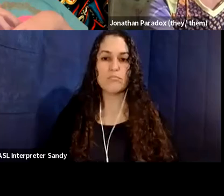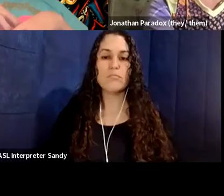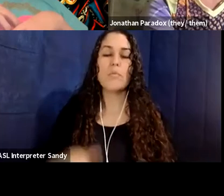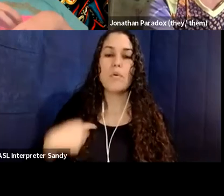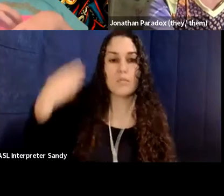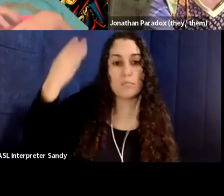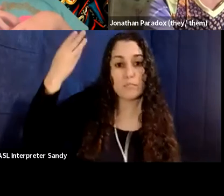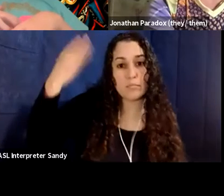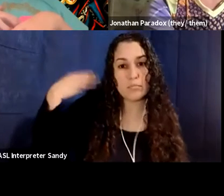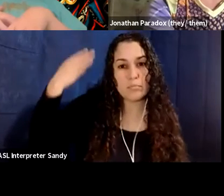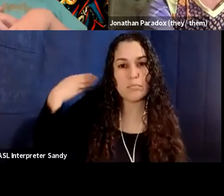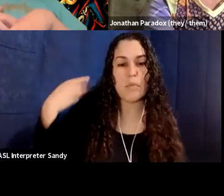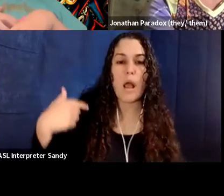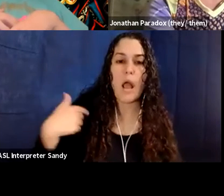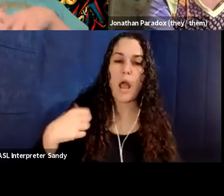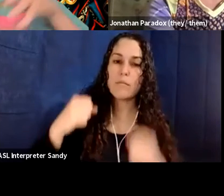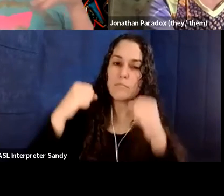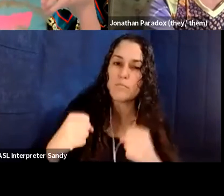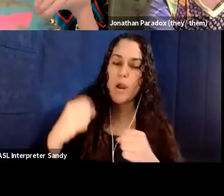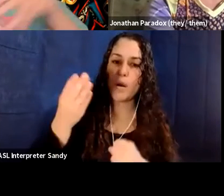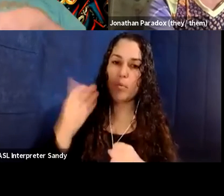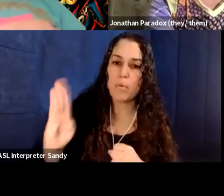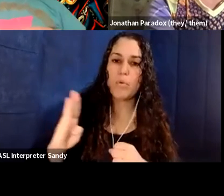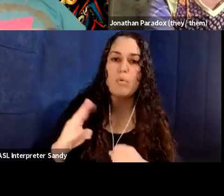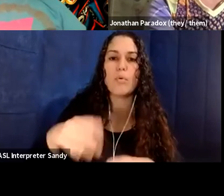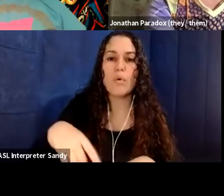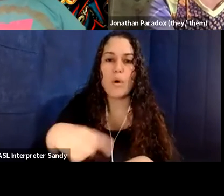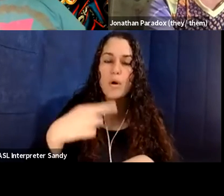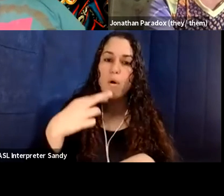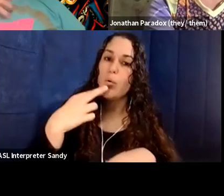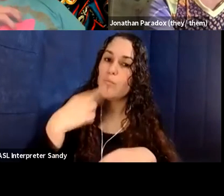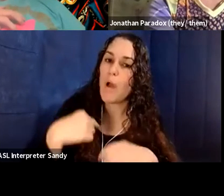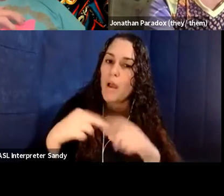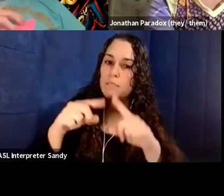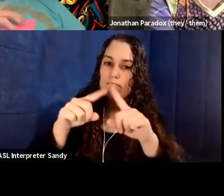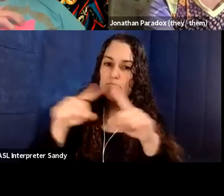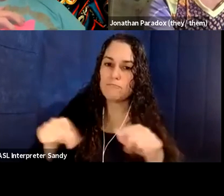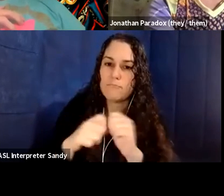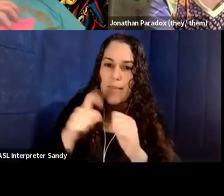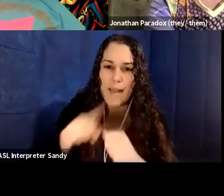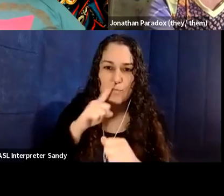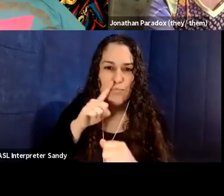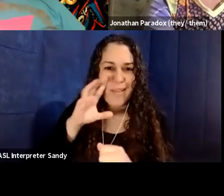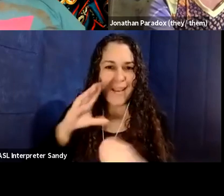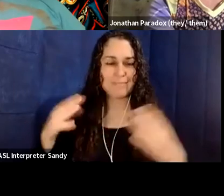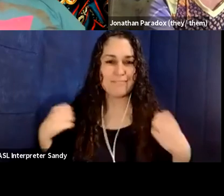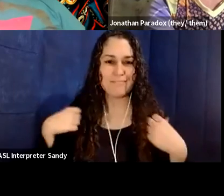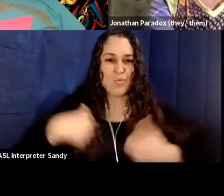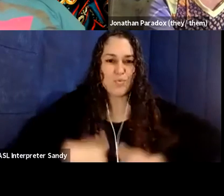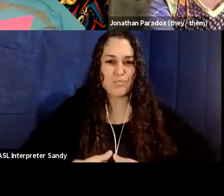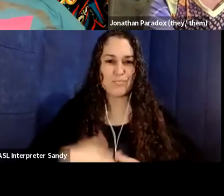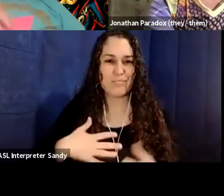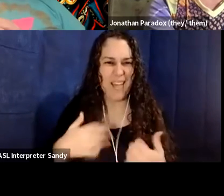blue and red pattern from the inside of a sweater that I love. Um, and,